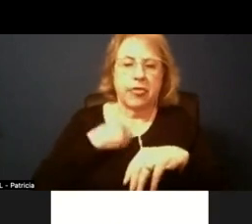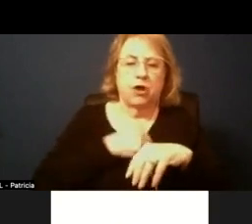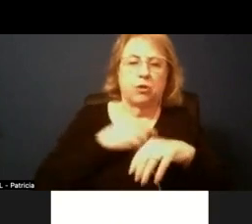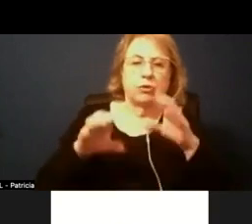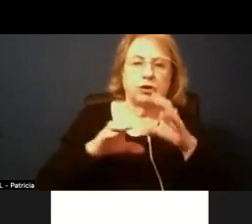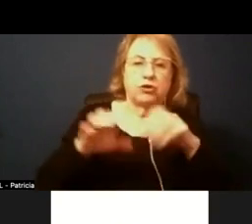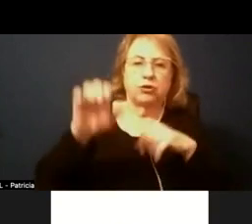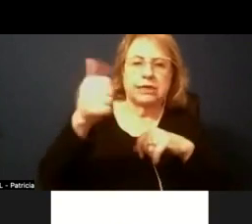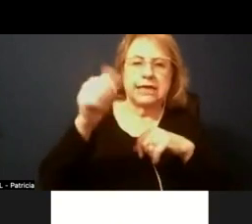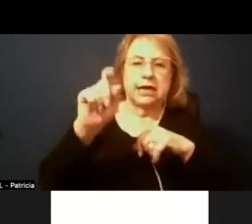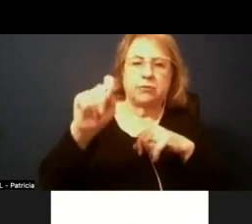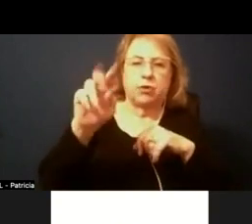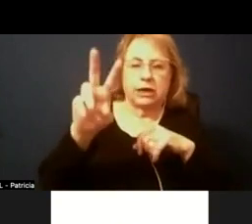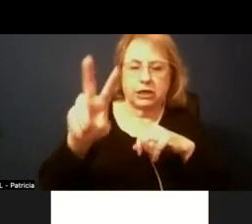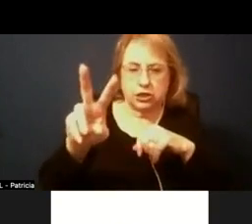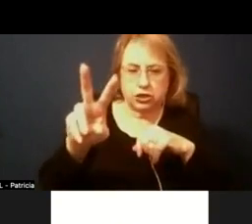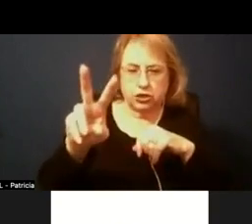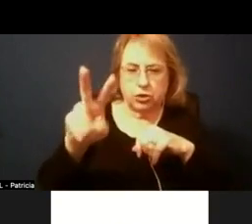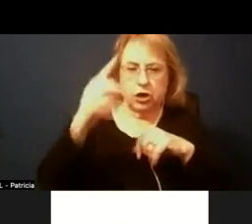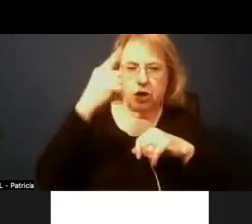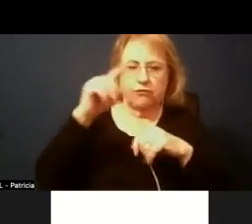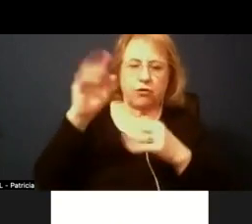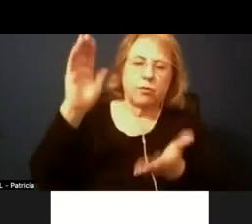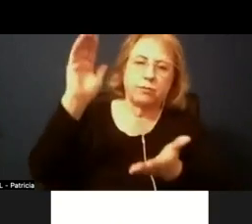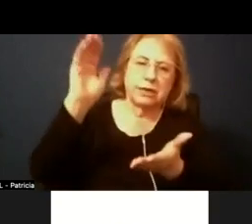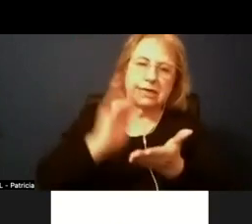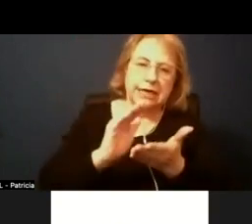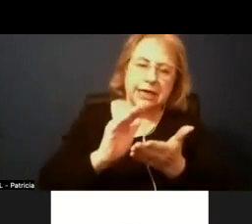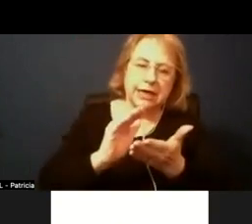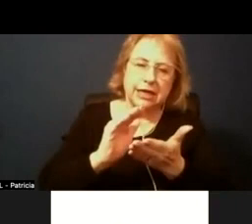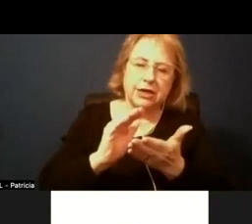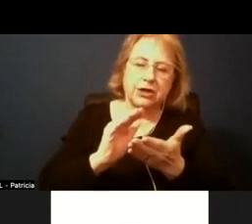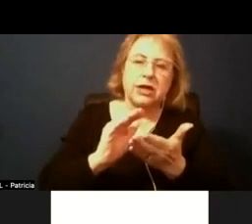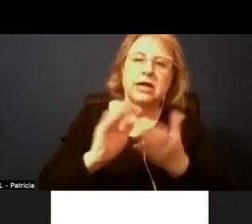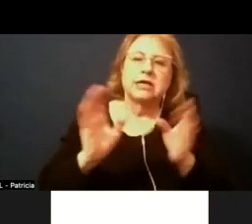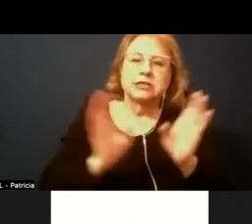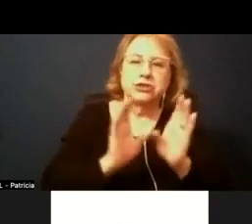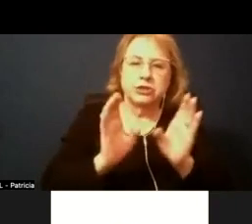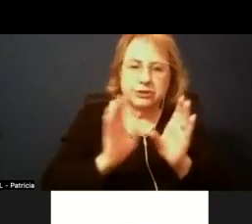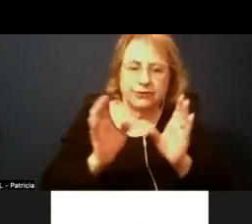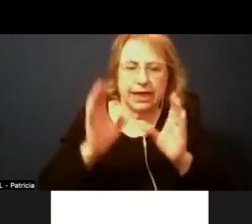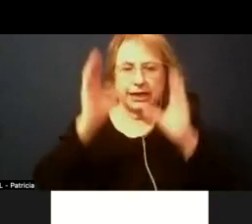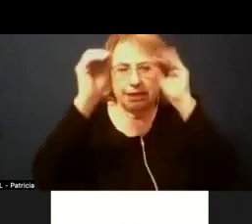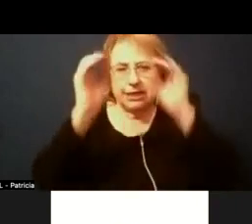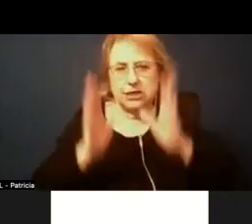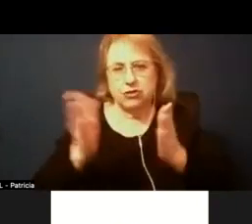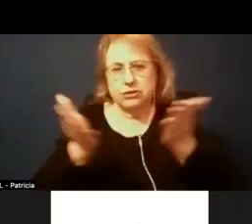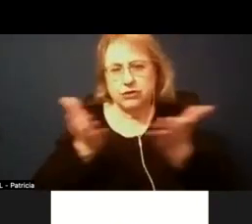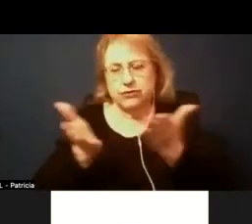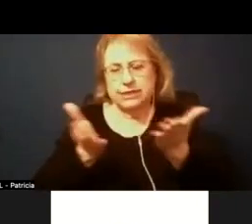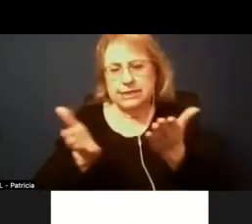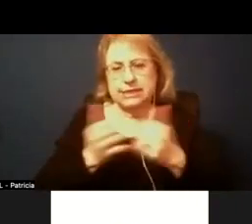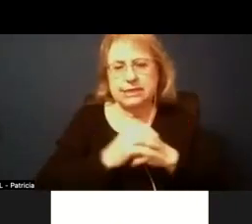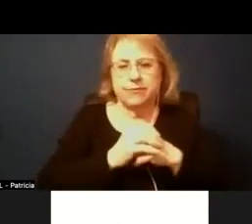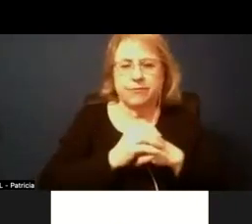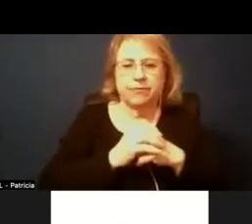.2 resolution for reduction of particular kinds of certificated services for 2022-2023 similarly